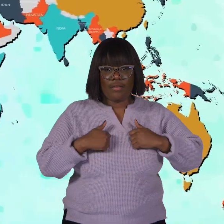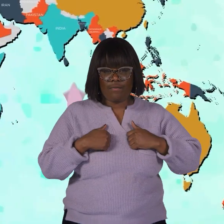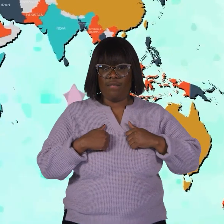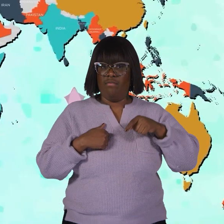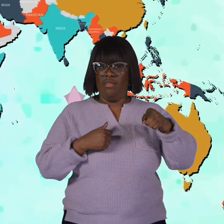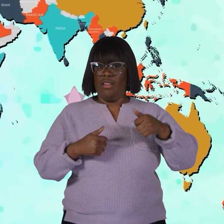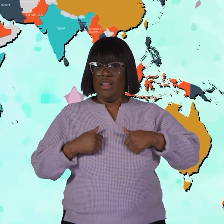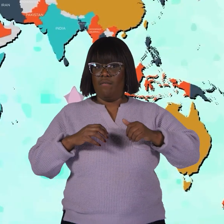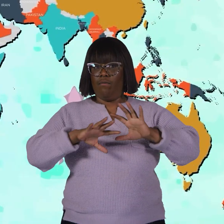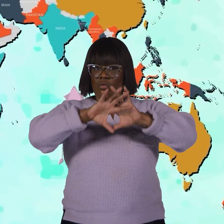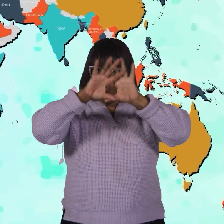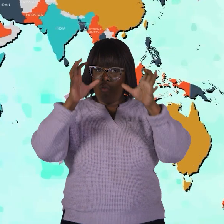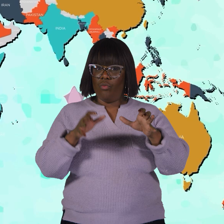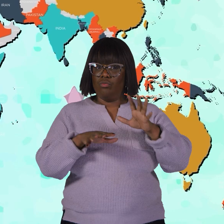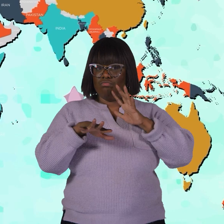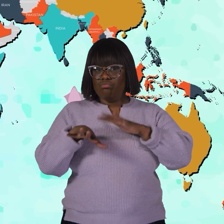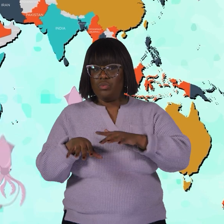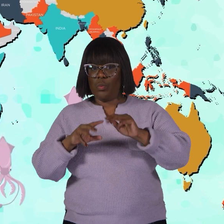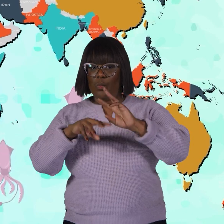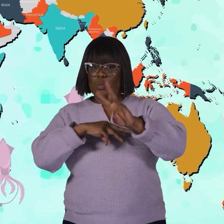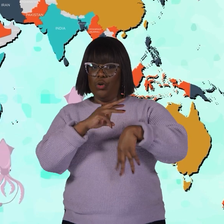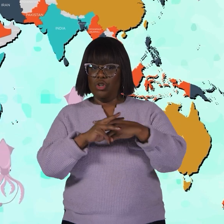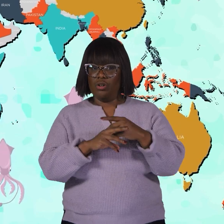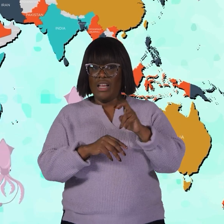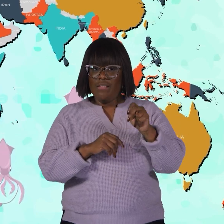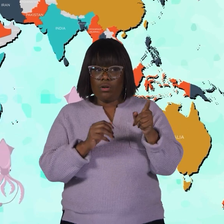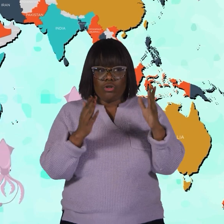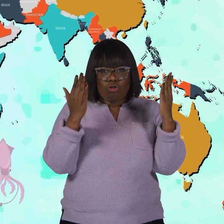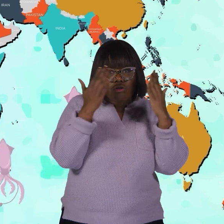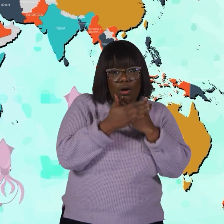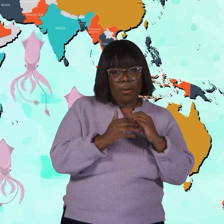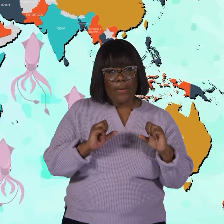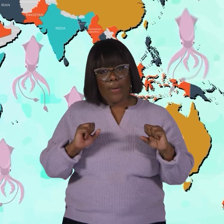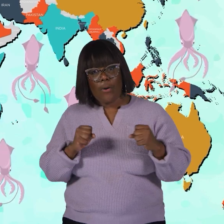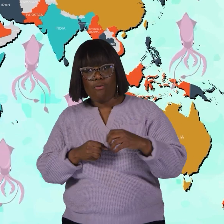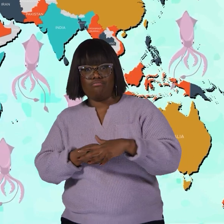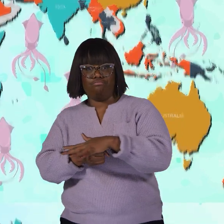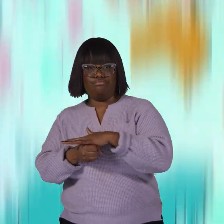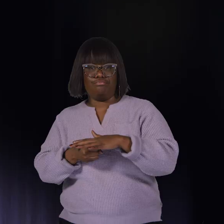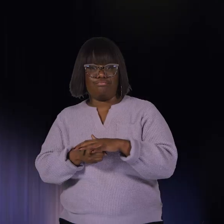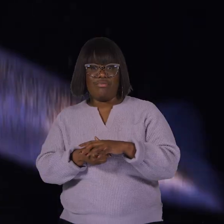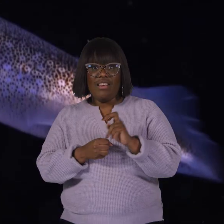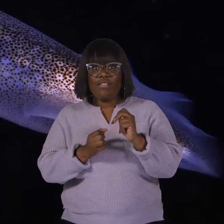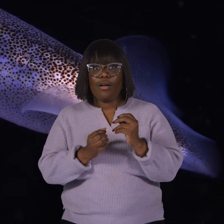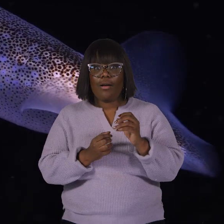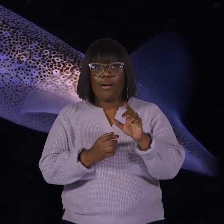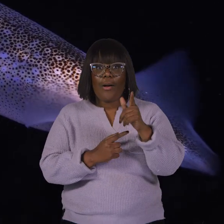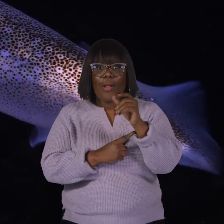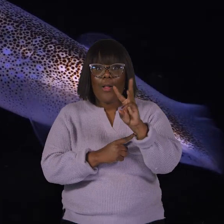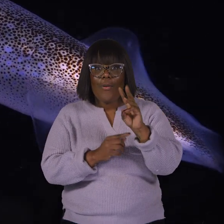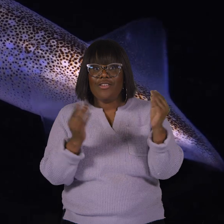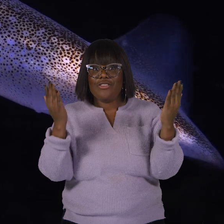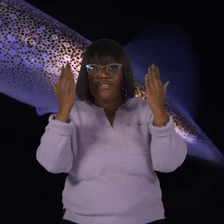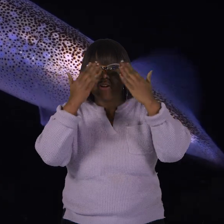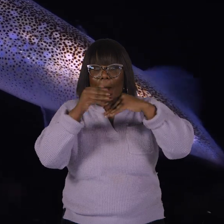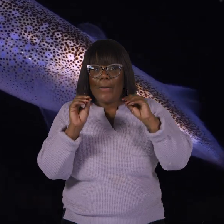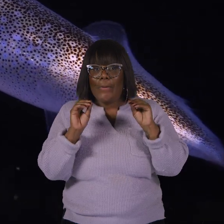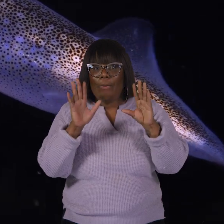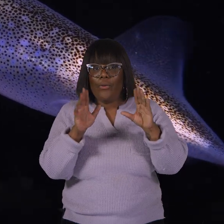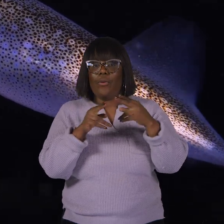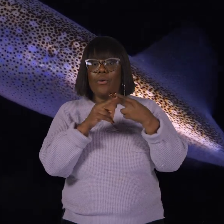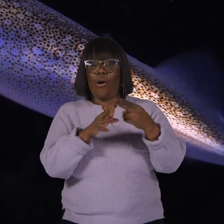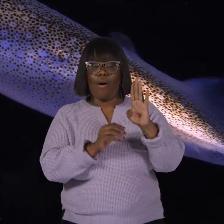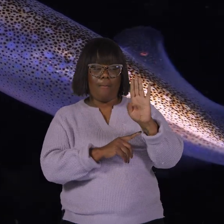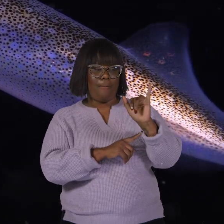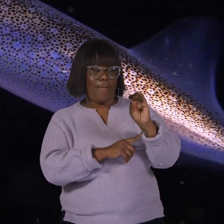Squid are found in oceans worldwide, from the surface down to the dark and chilly parts. Some even glow in the dark,